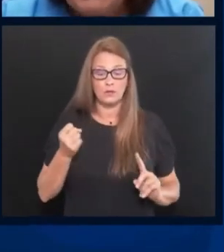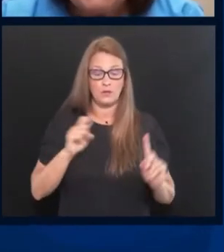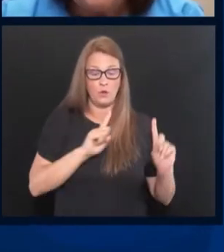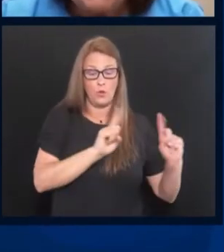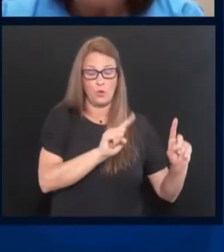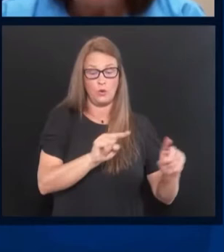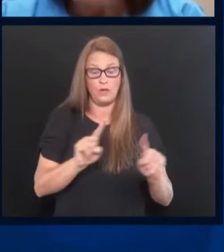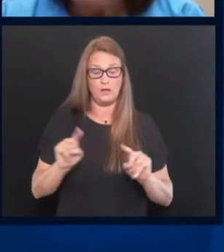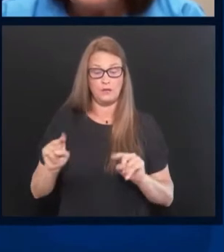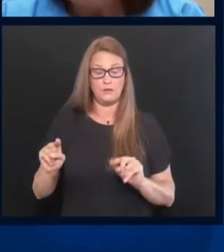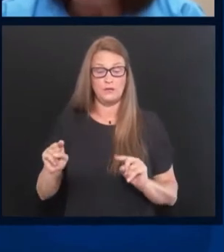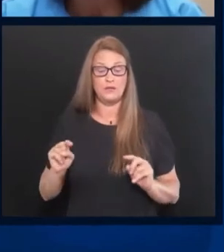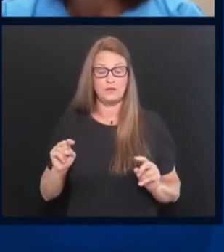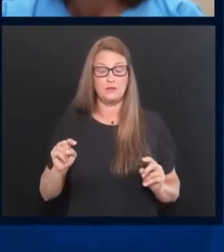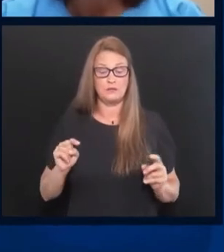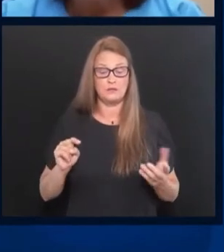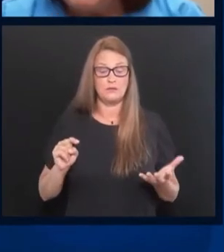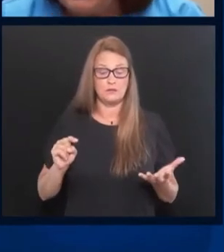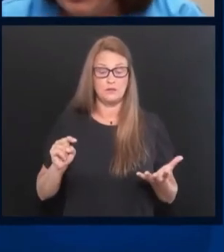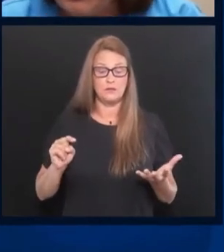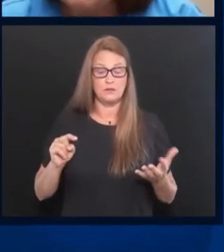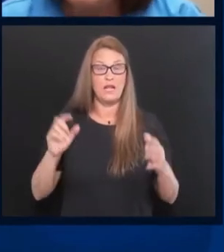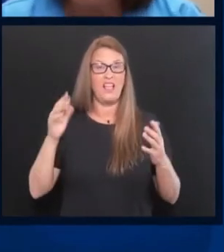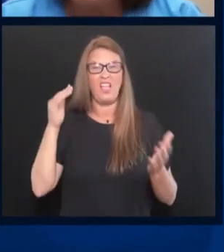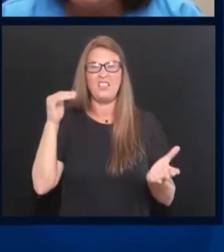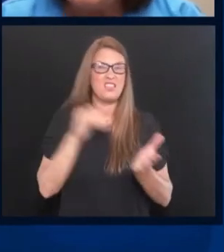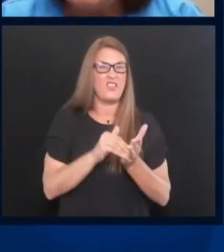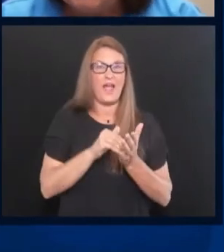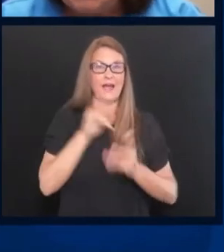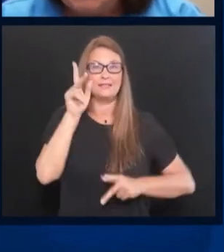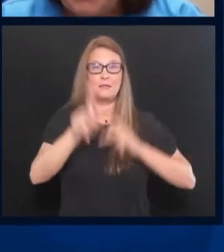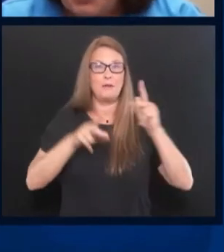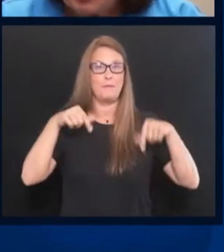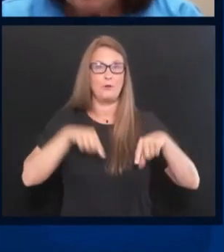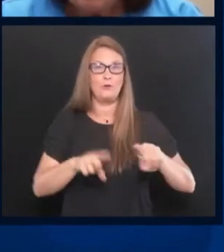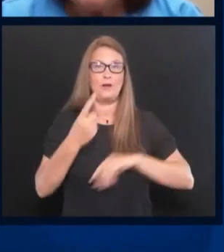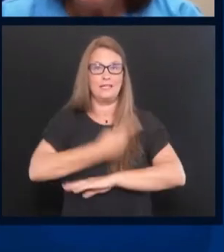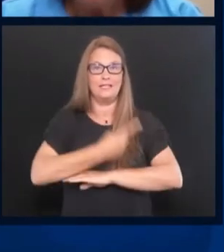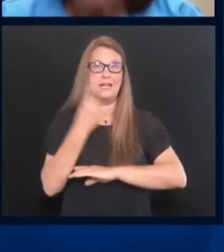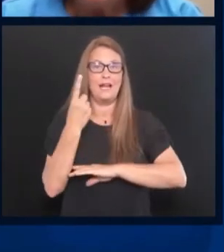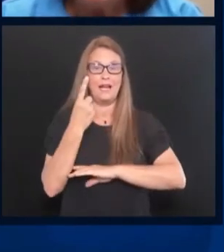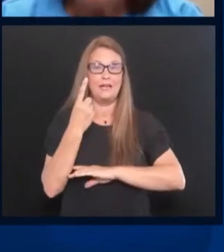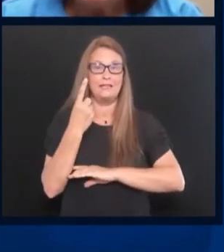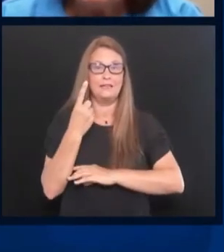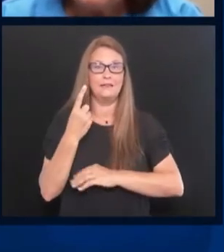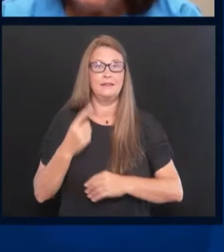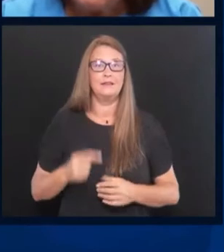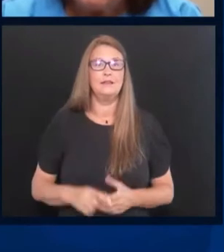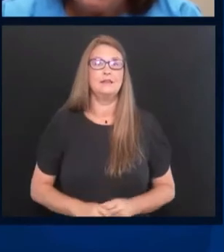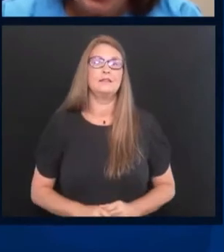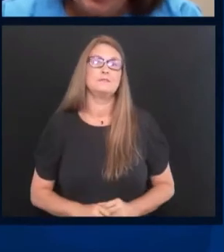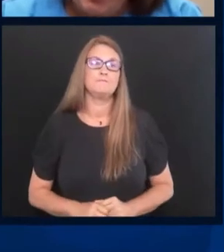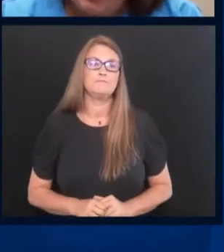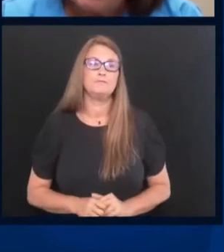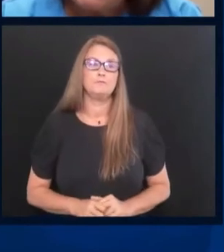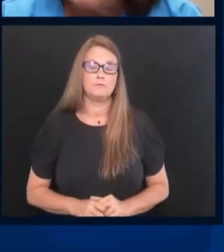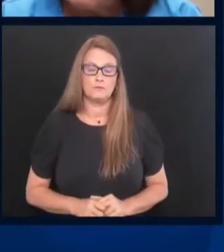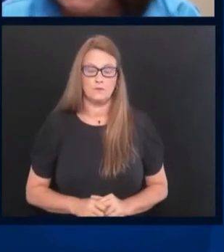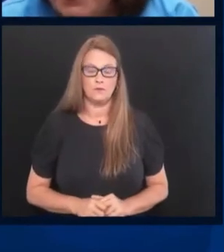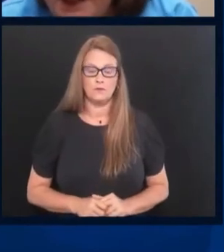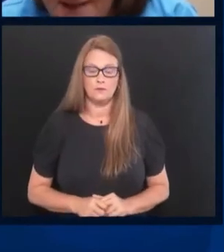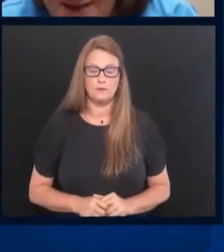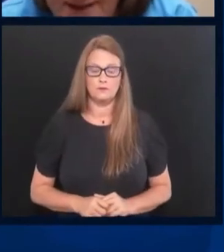puts thousands of people through in a day with no